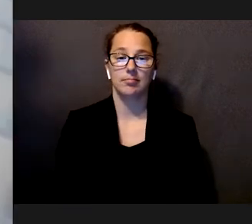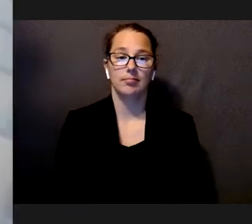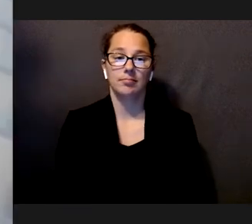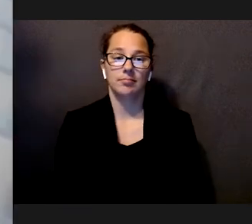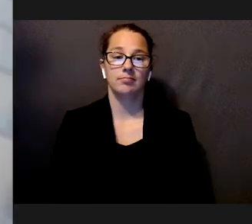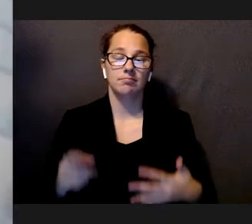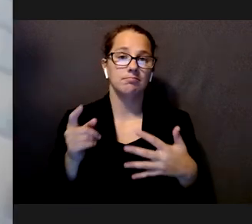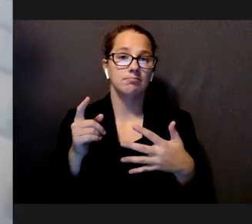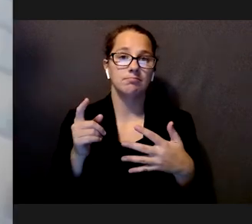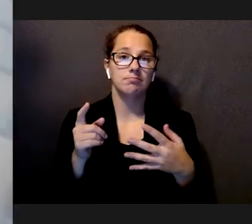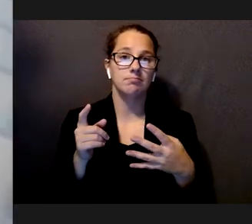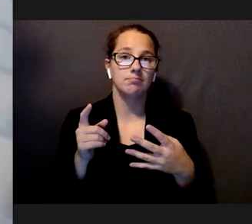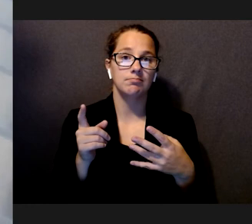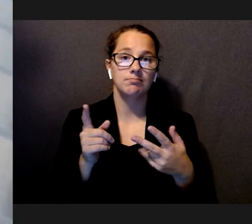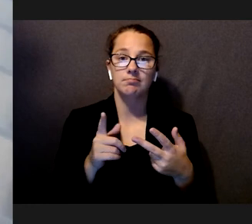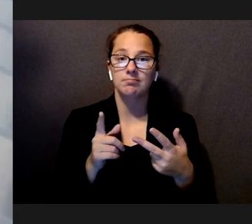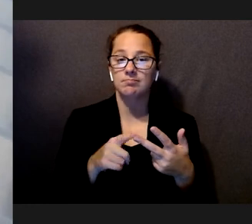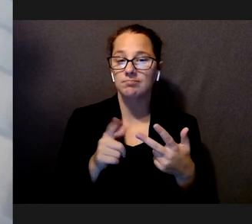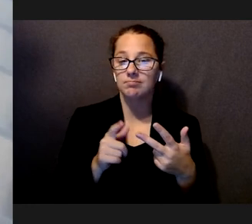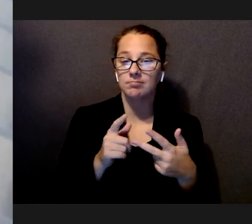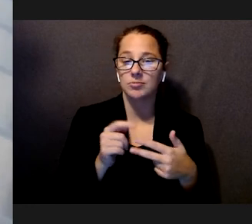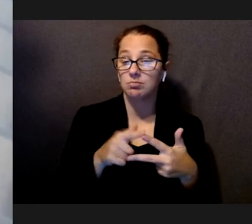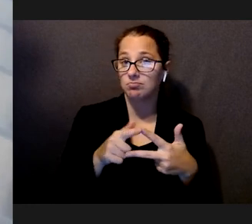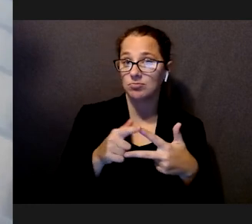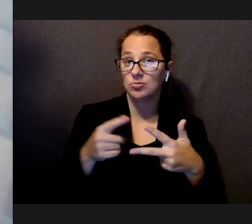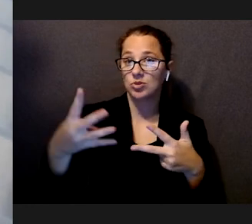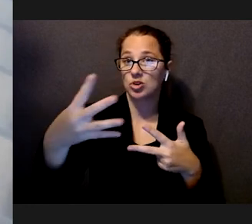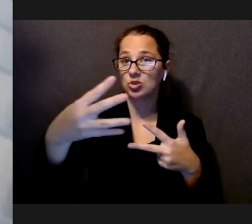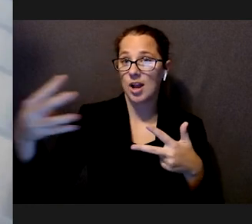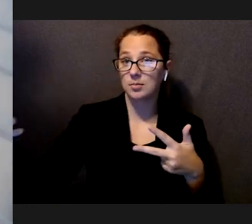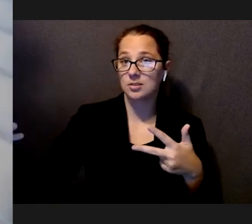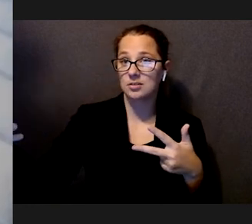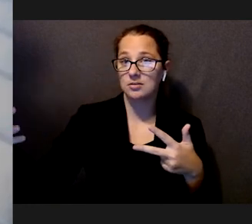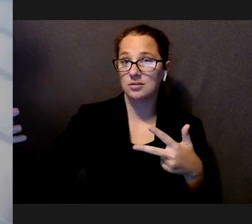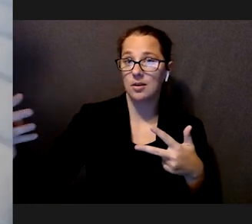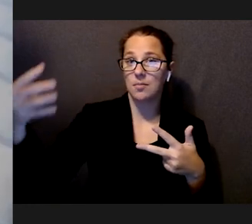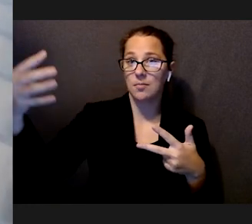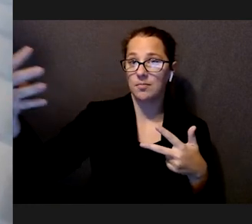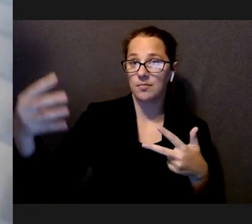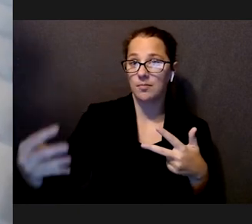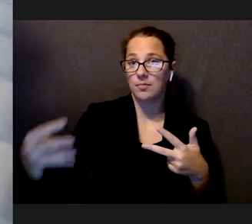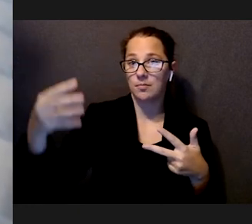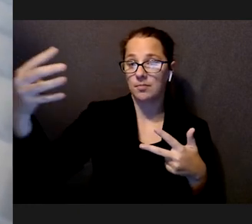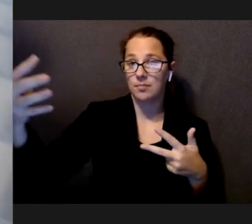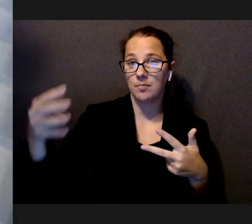We also used stripes and motion,